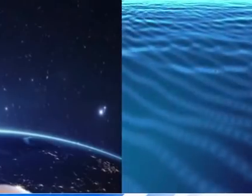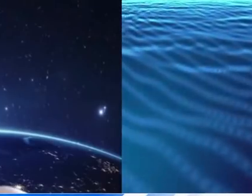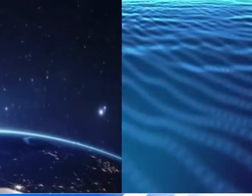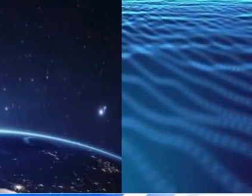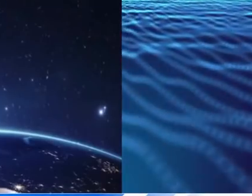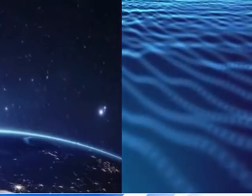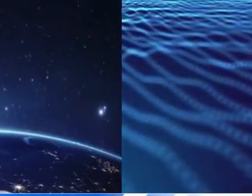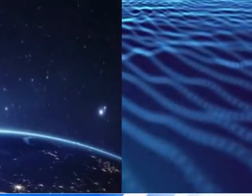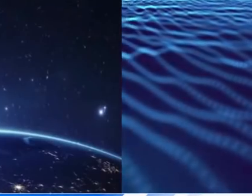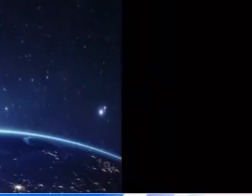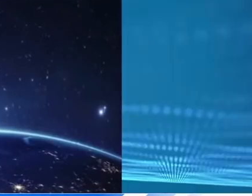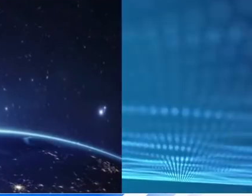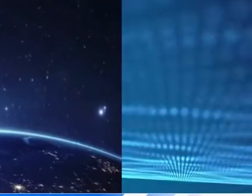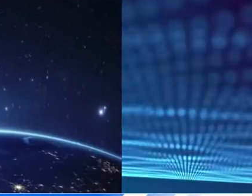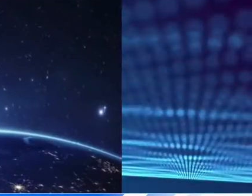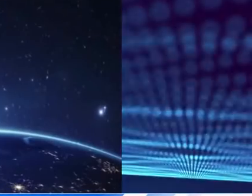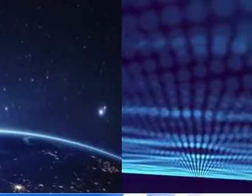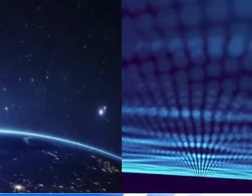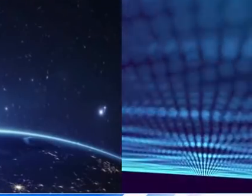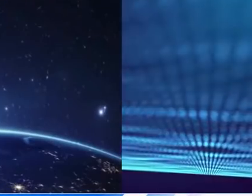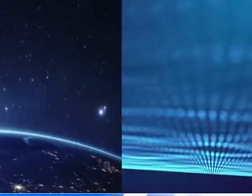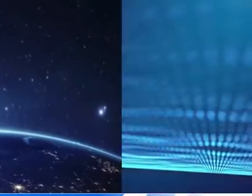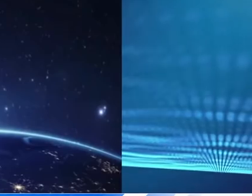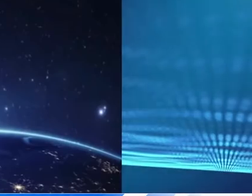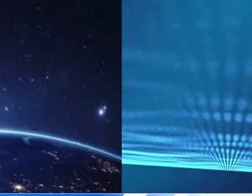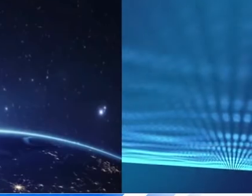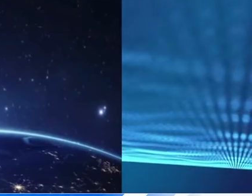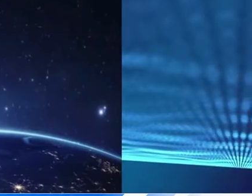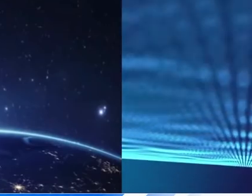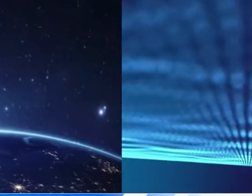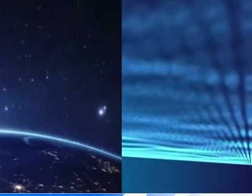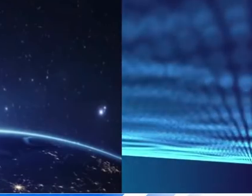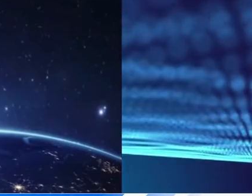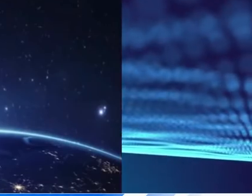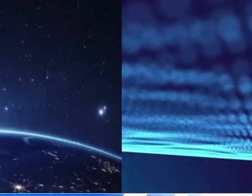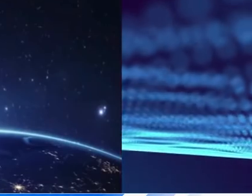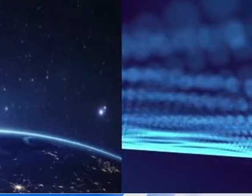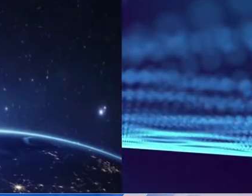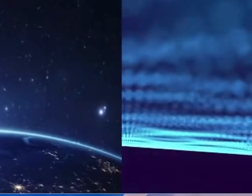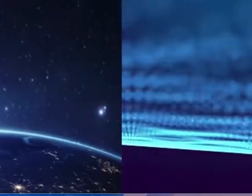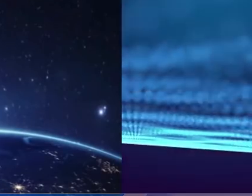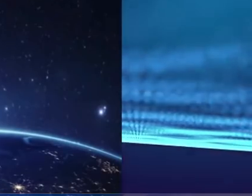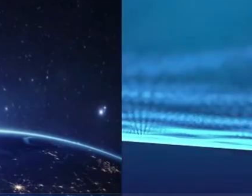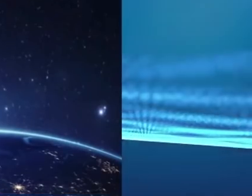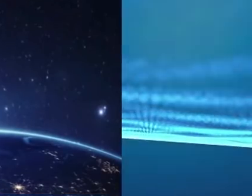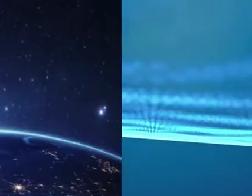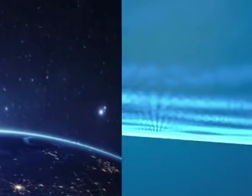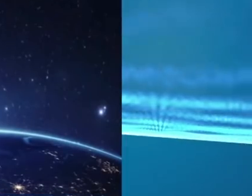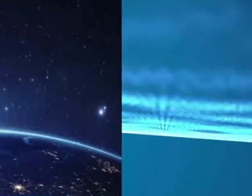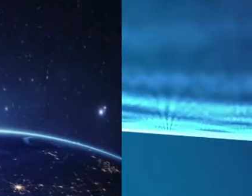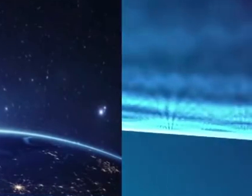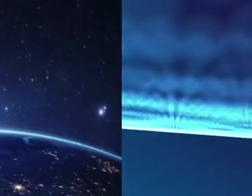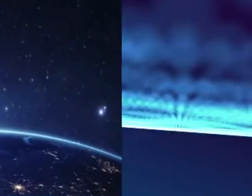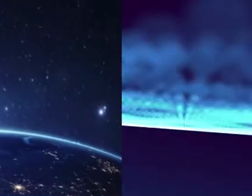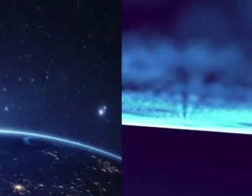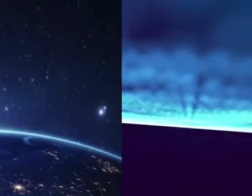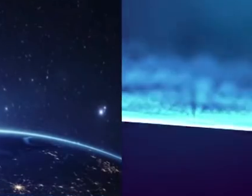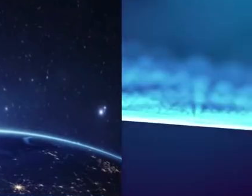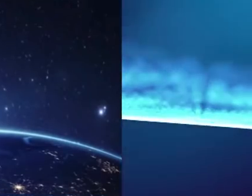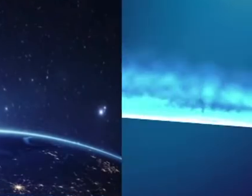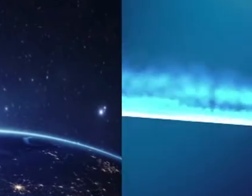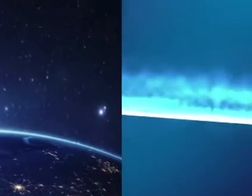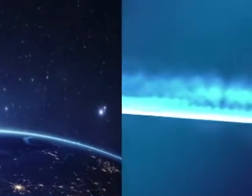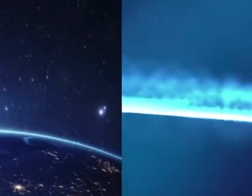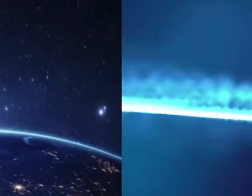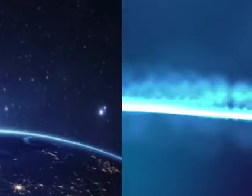try to, one, first of all, follow the protocols, because that's what we really need to do. That's where we